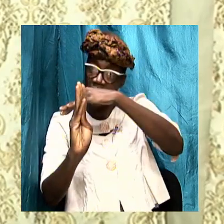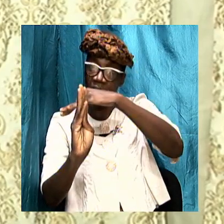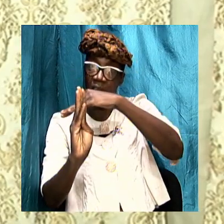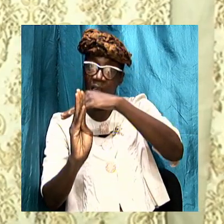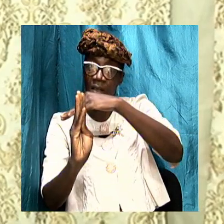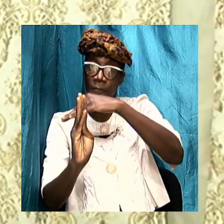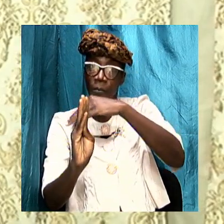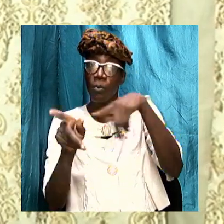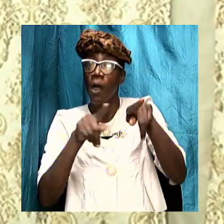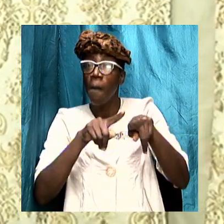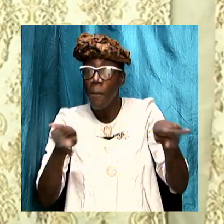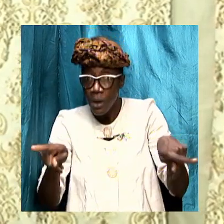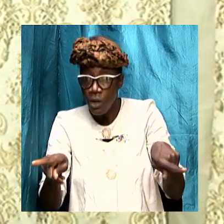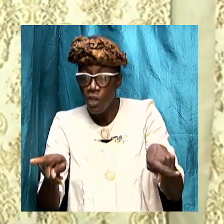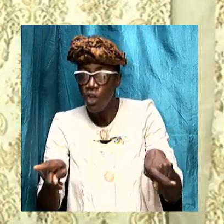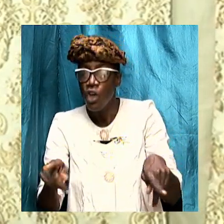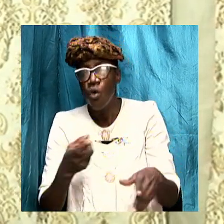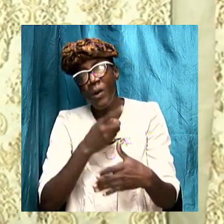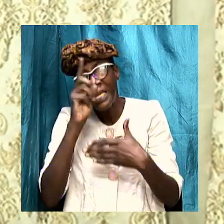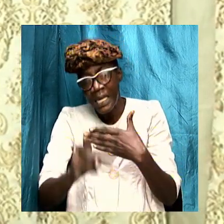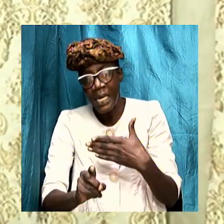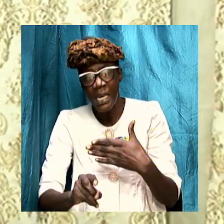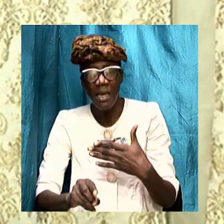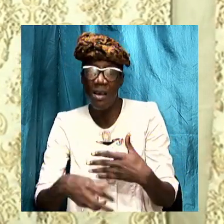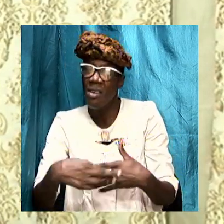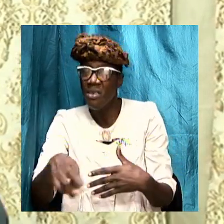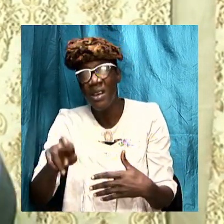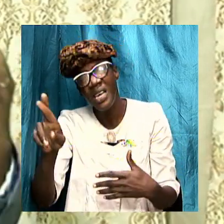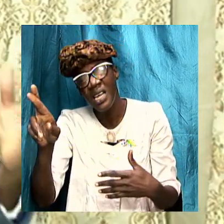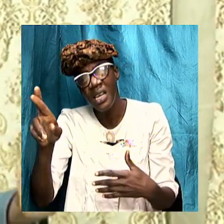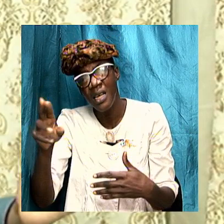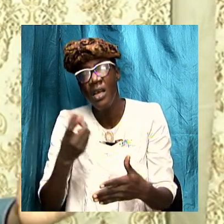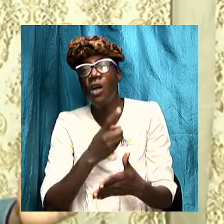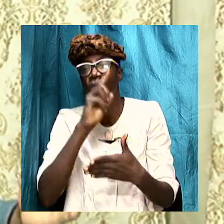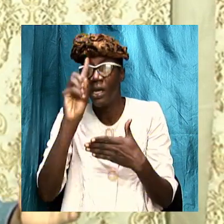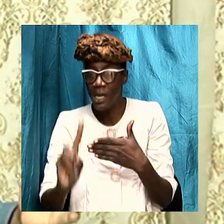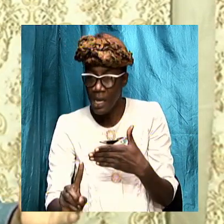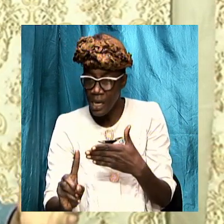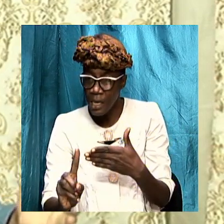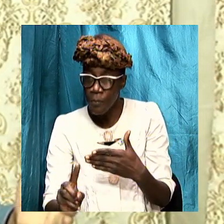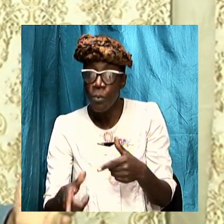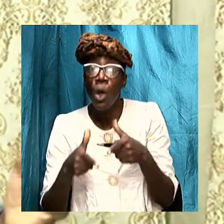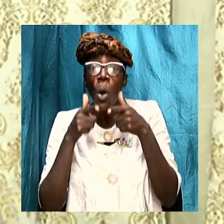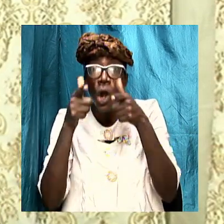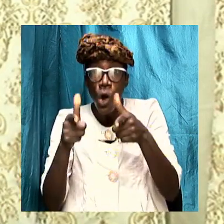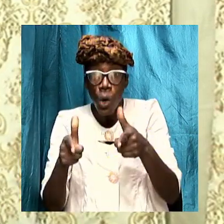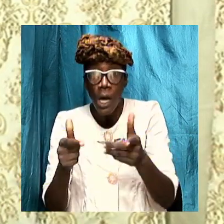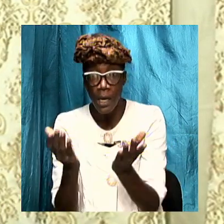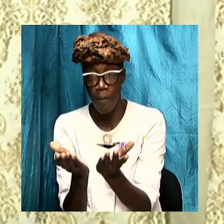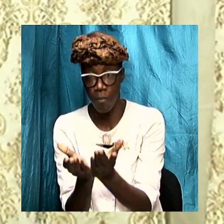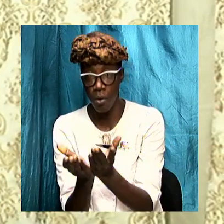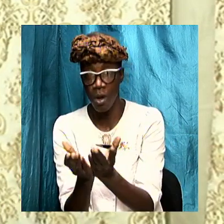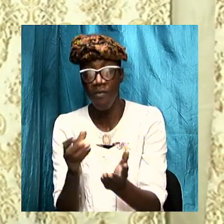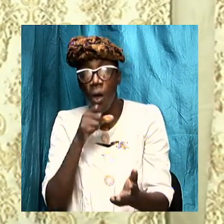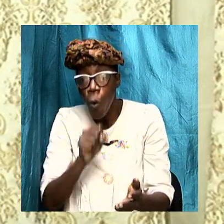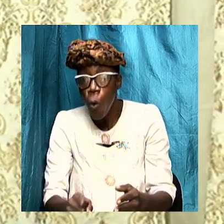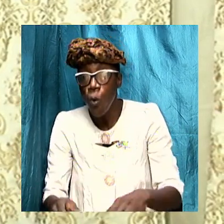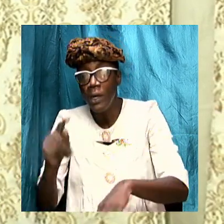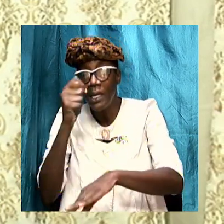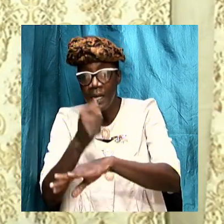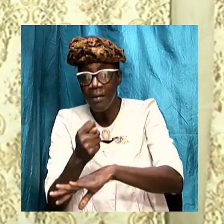we have done prophecy already so when we did Bible prophecy we looked at the book of the Old Testament we looked at